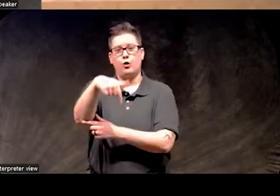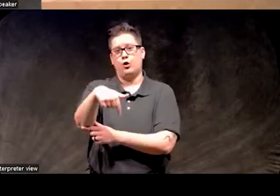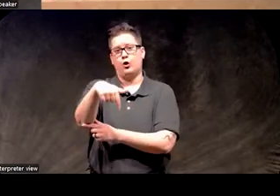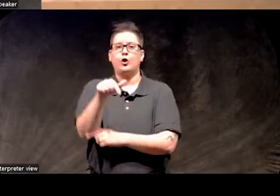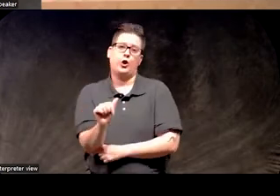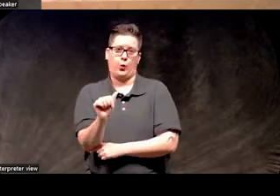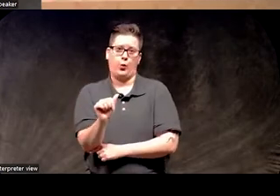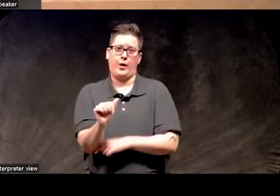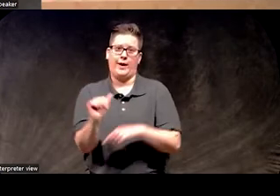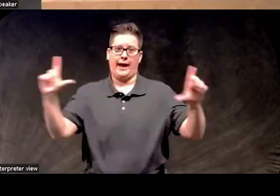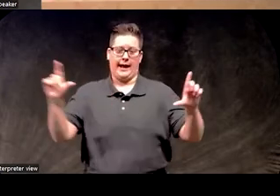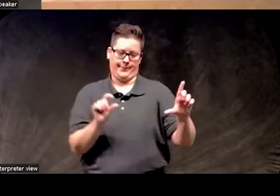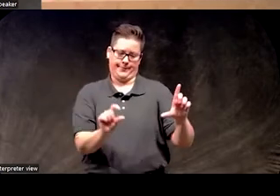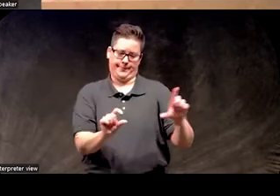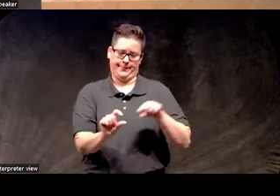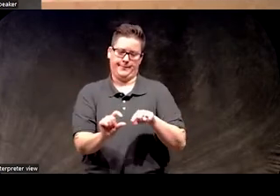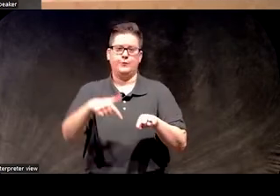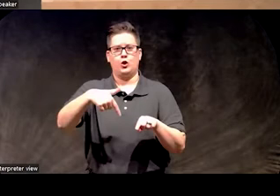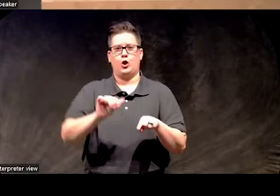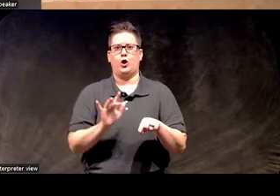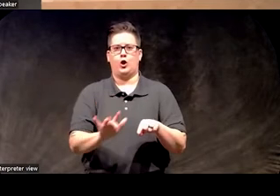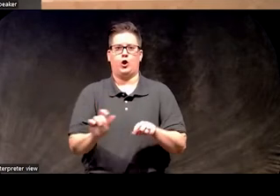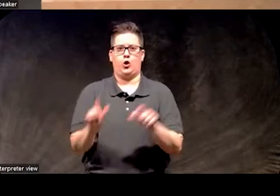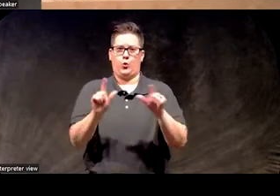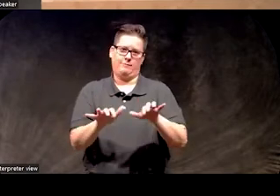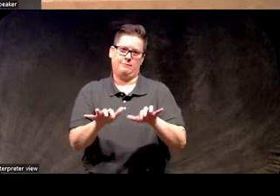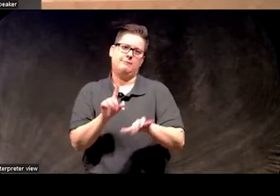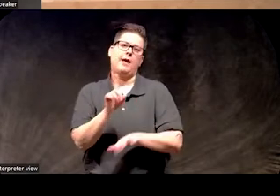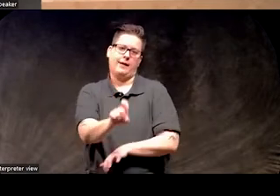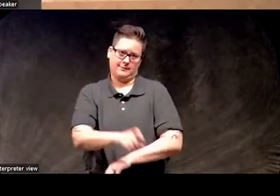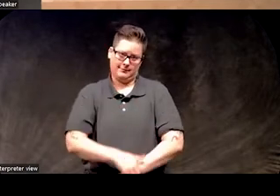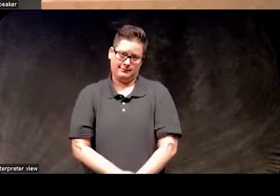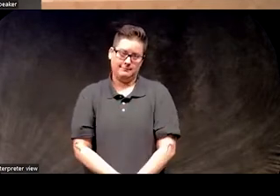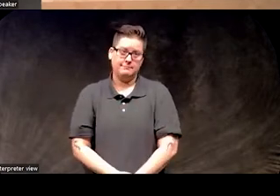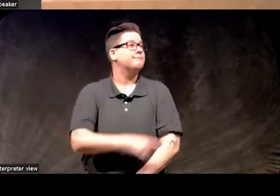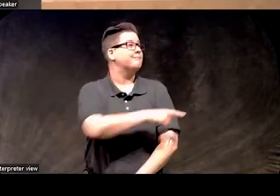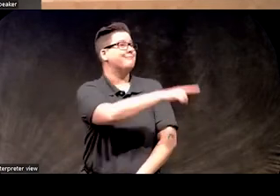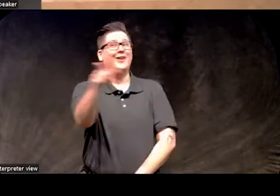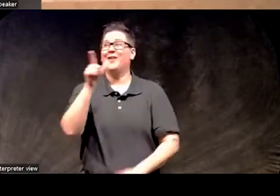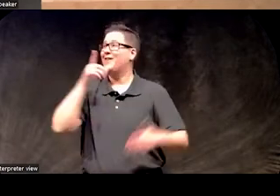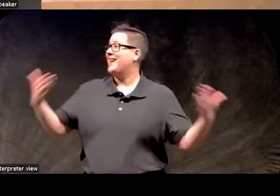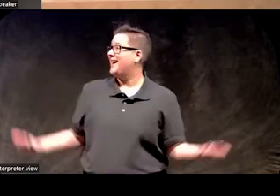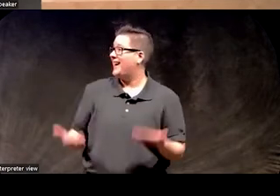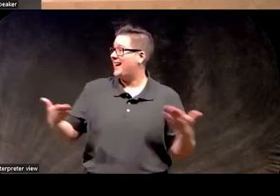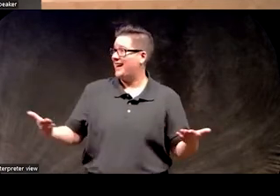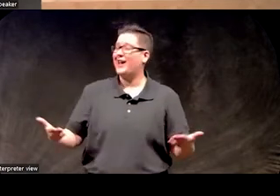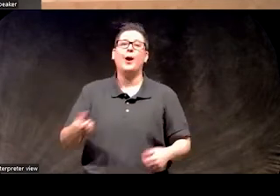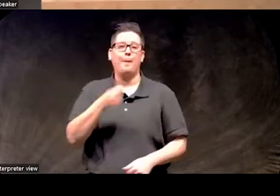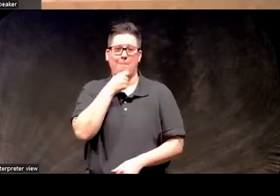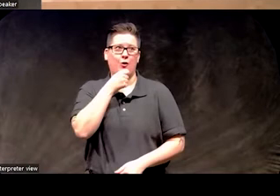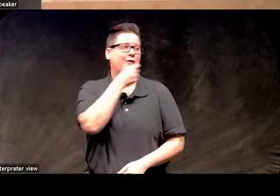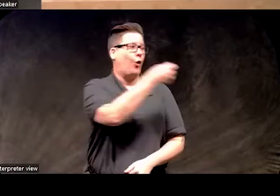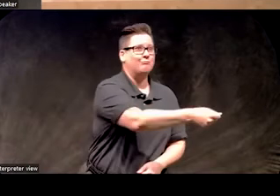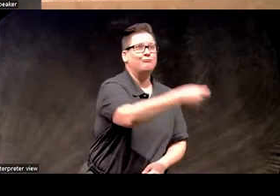Q&A section of your computer screen. For those who are here with us today, we're going to be passing on